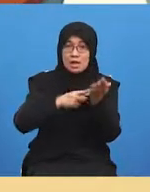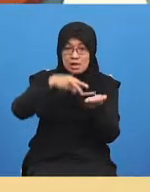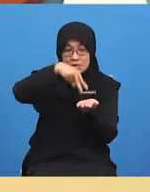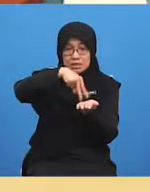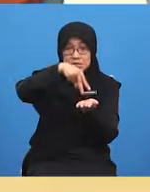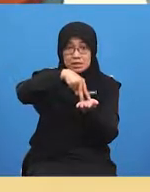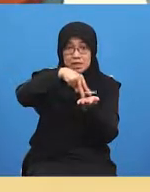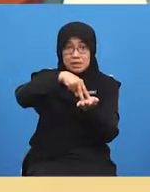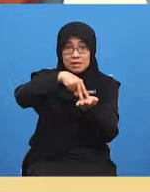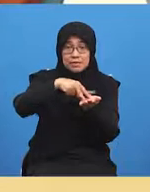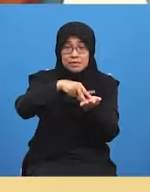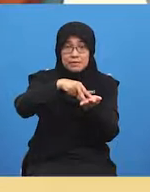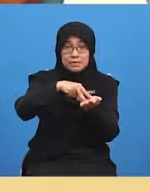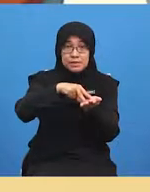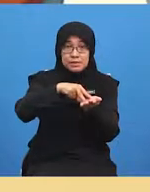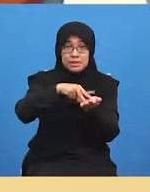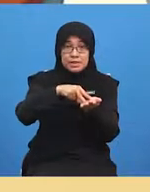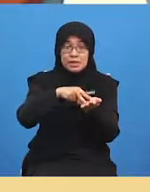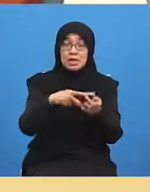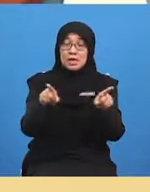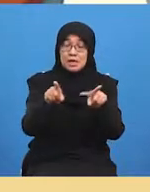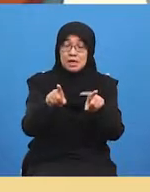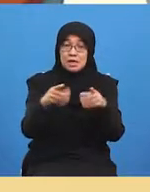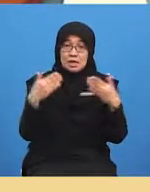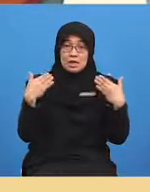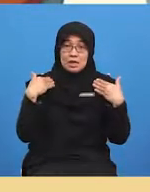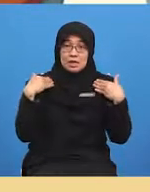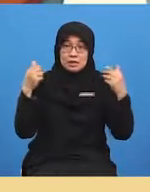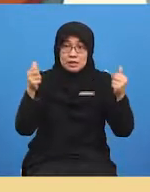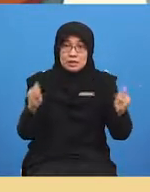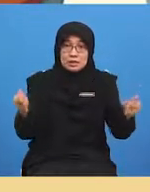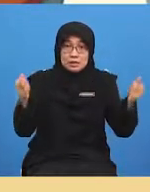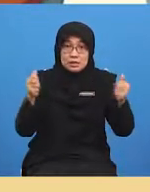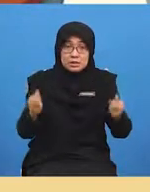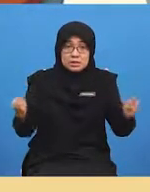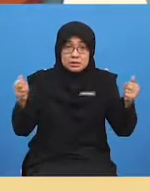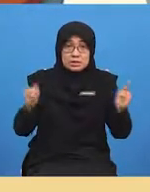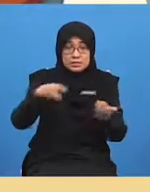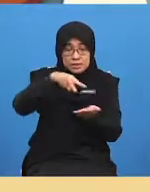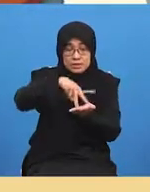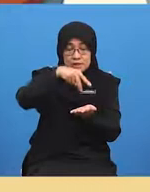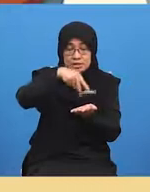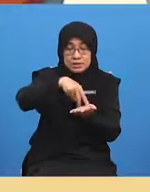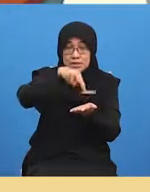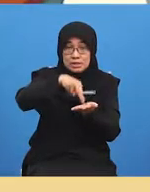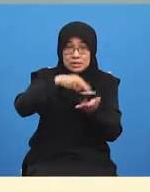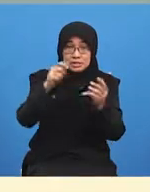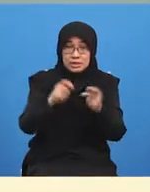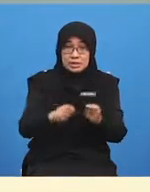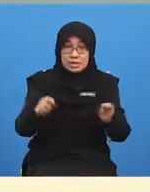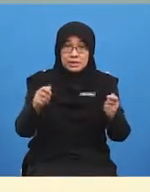we'll do it for 20 counts remember we are going to count faster through swing